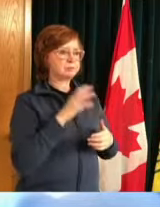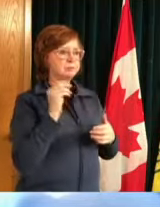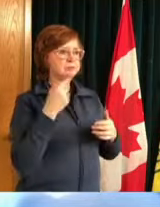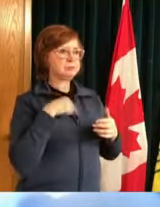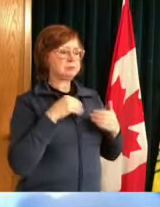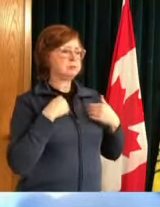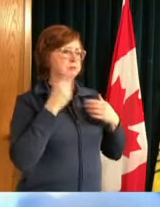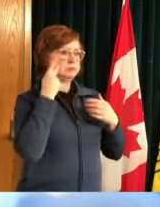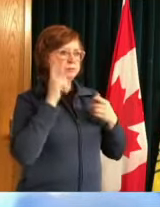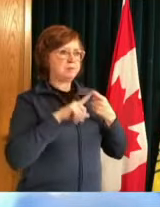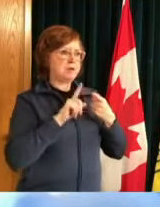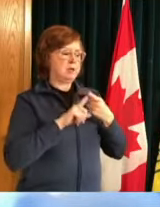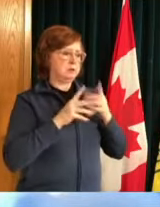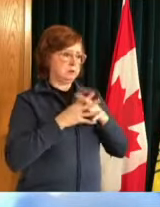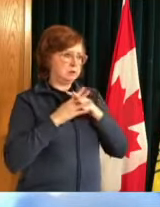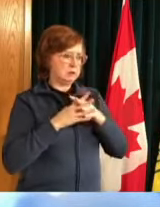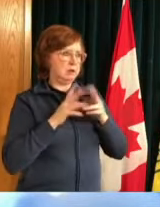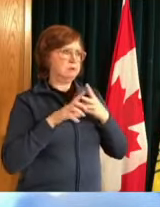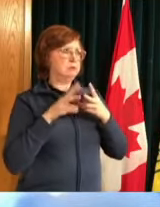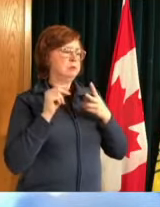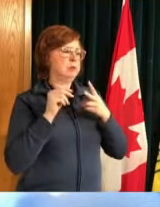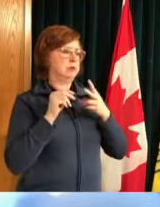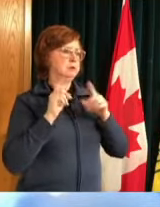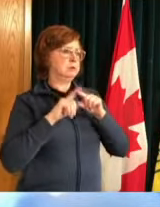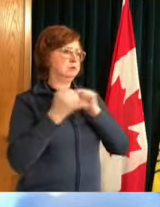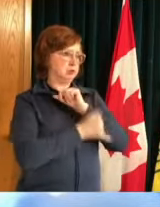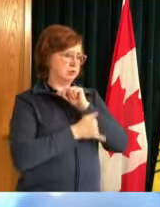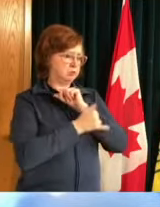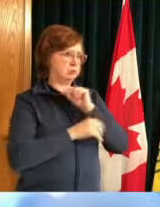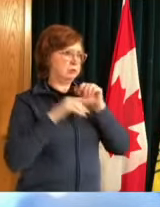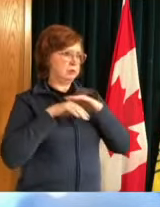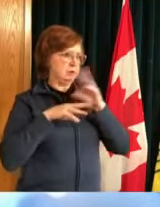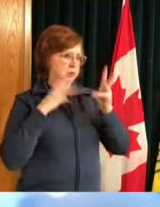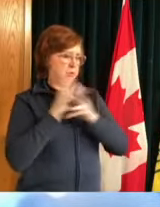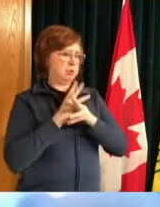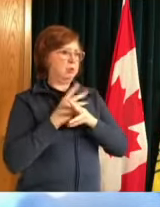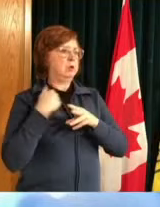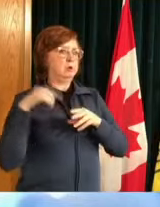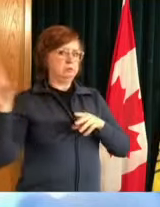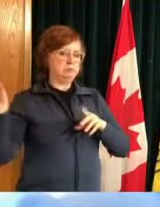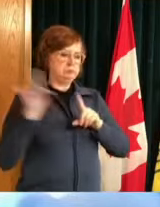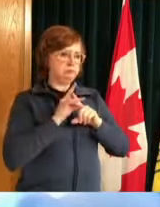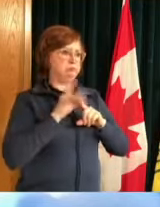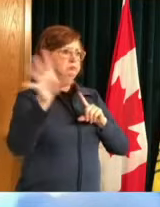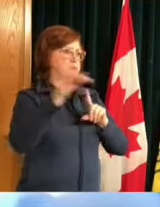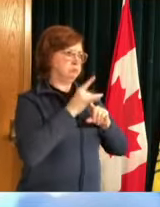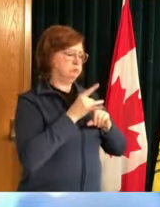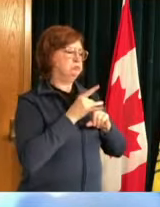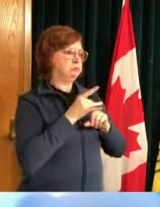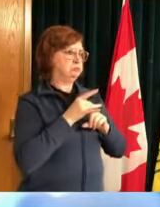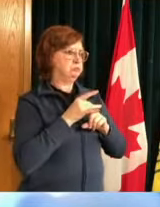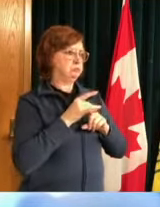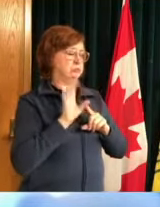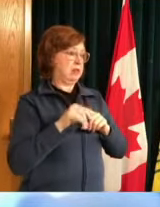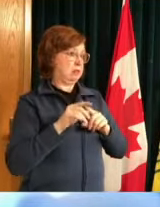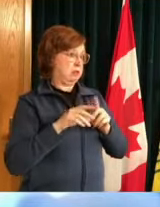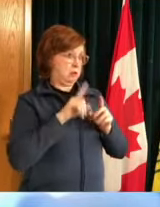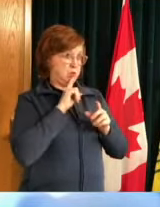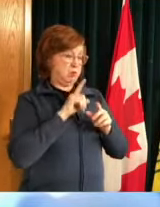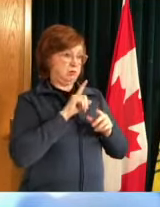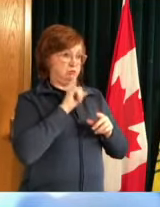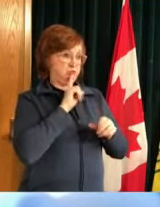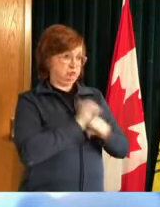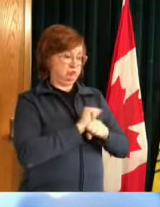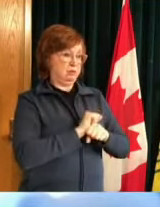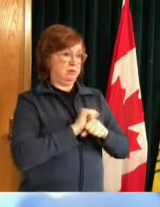world that we have identified in saskatchewan as well as in canada they are not made of concern yet because they may they haven't shown signals of being